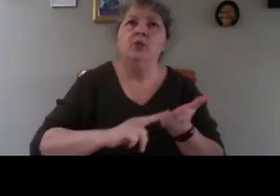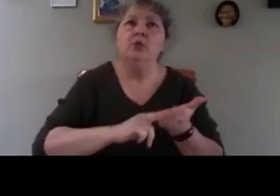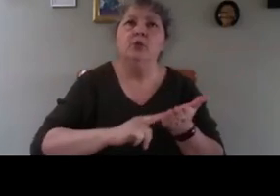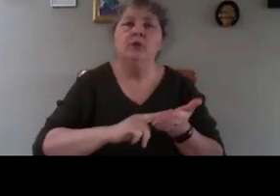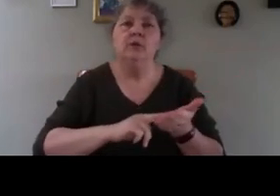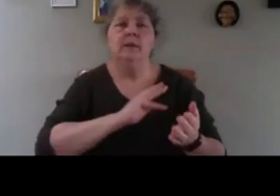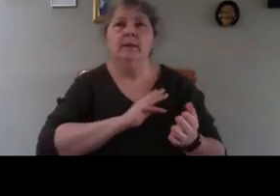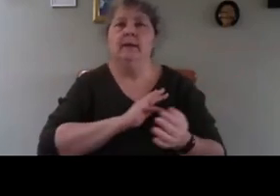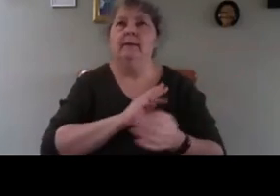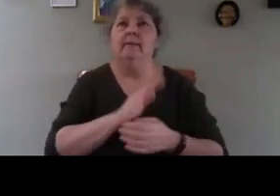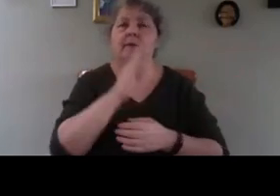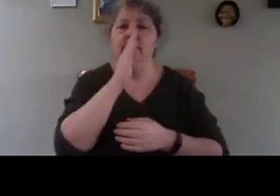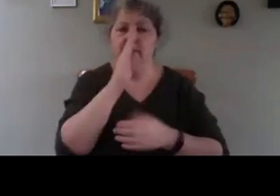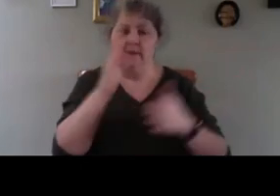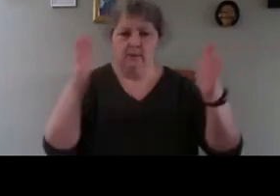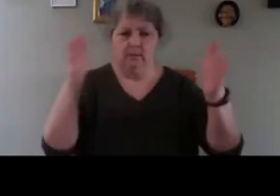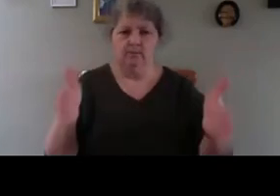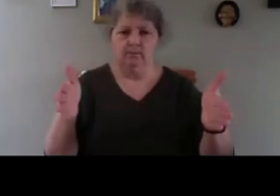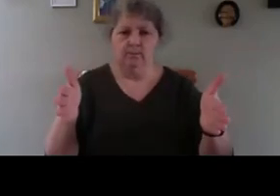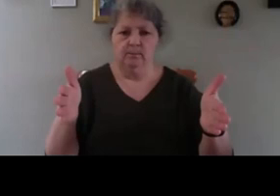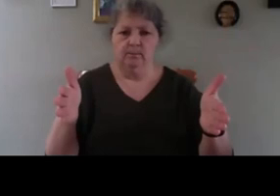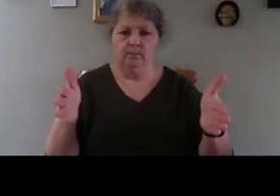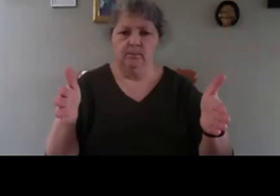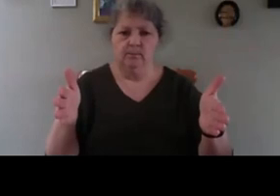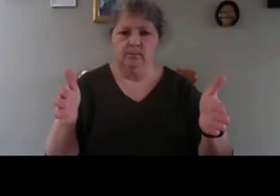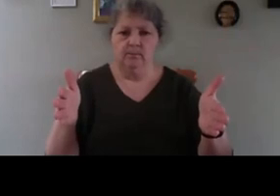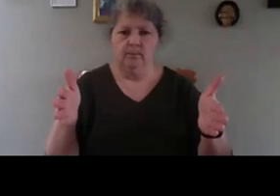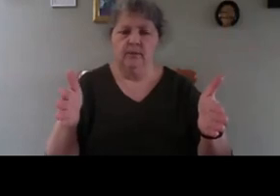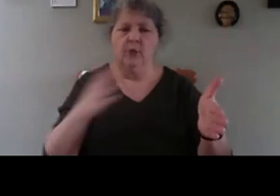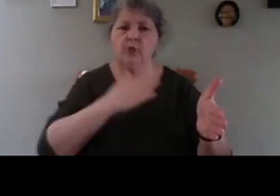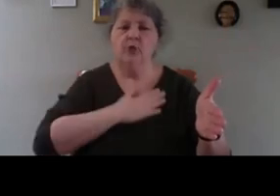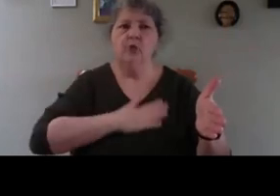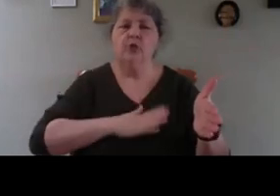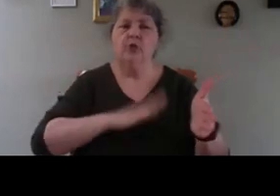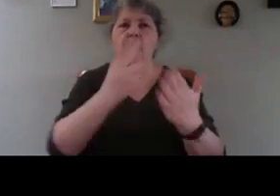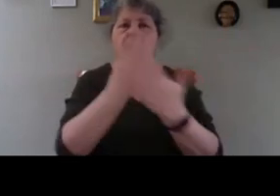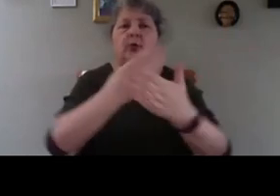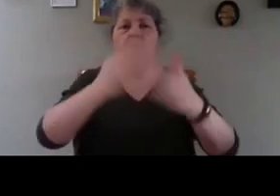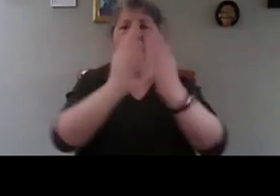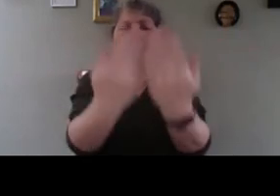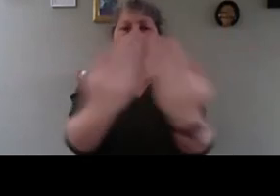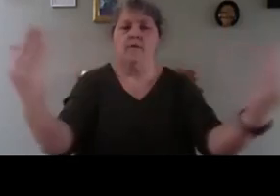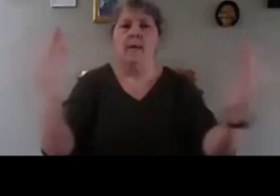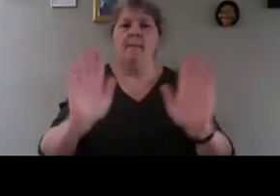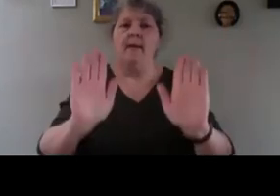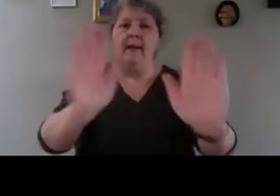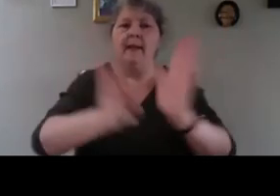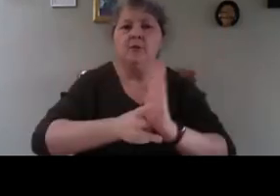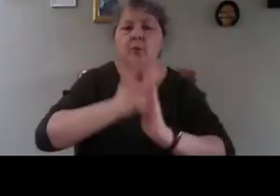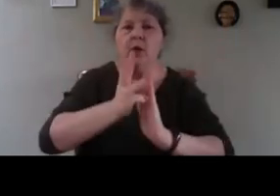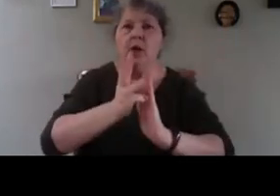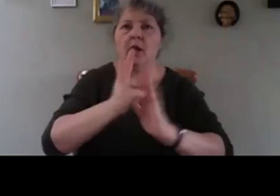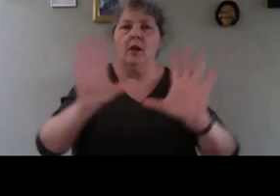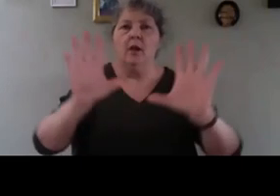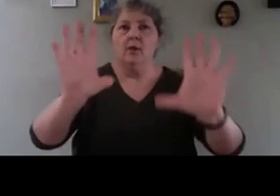wall. And you just put your frame against the wall. So, you don't have